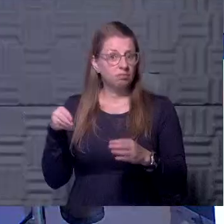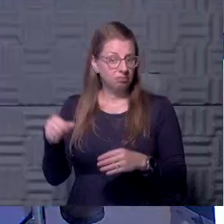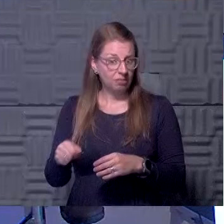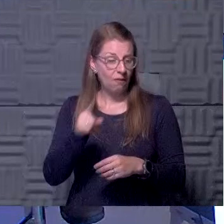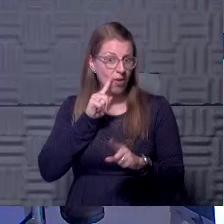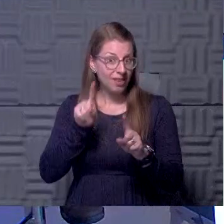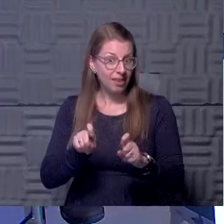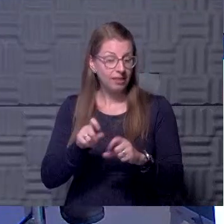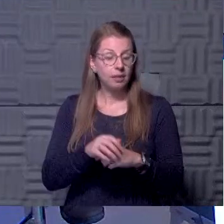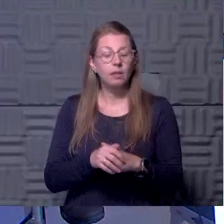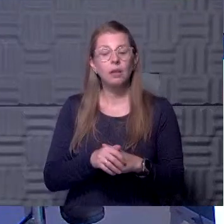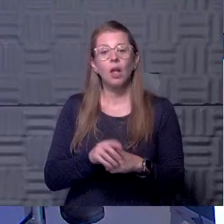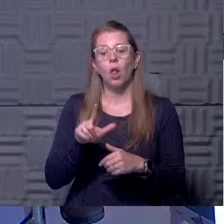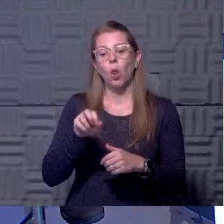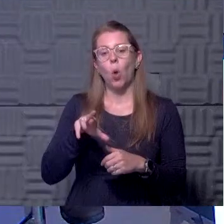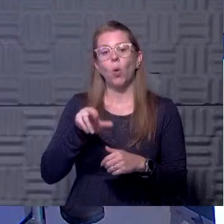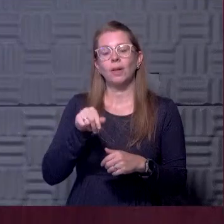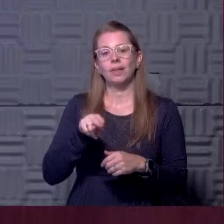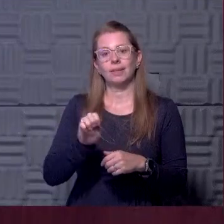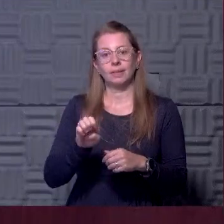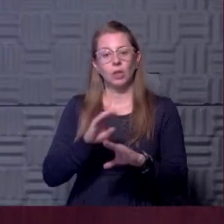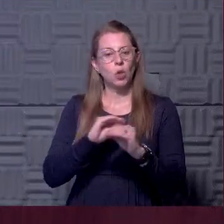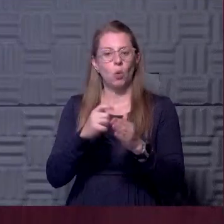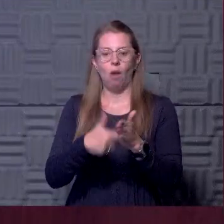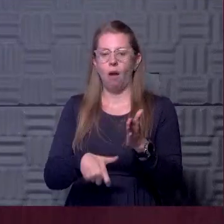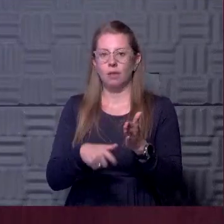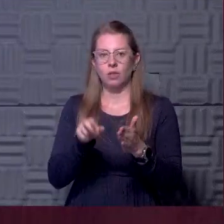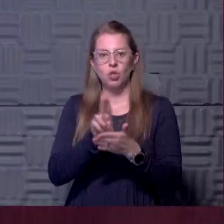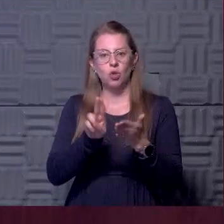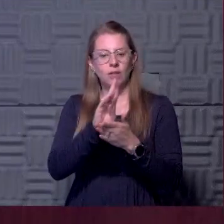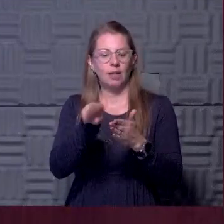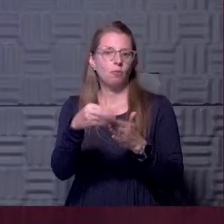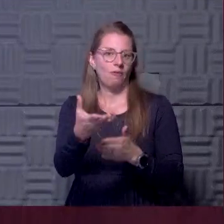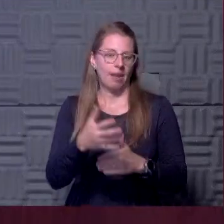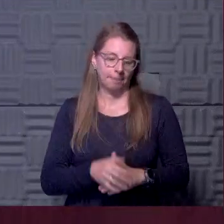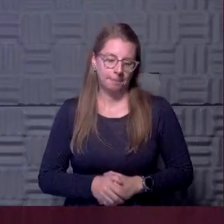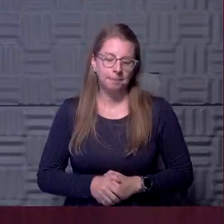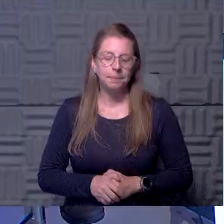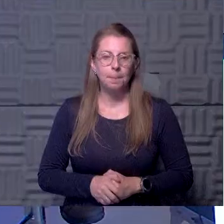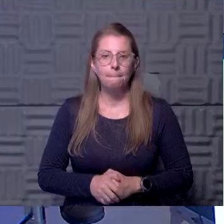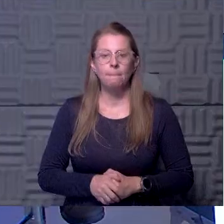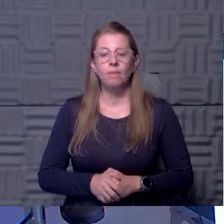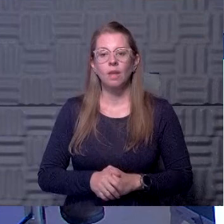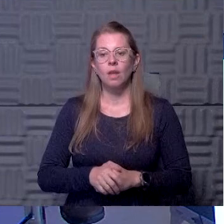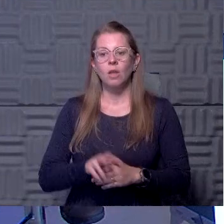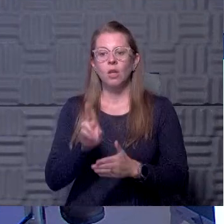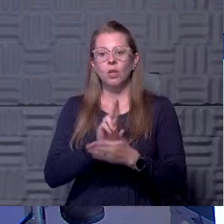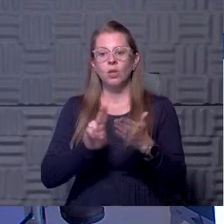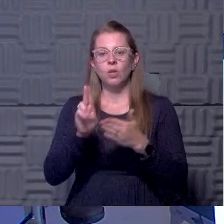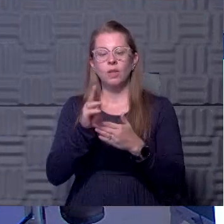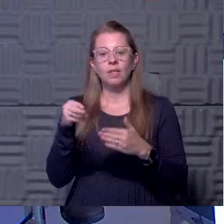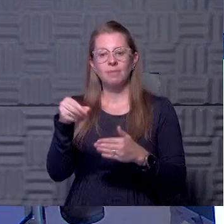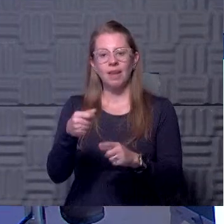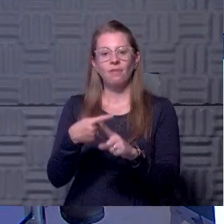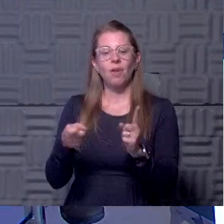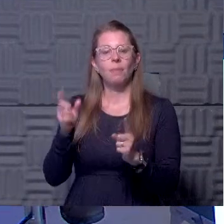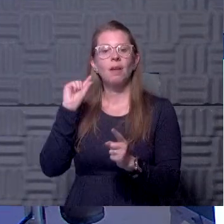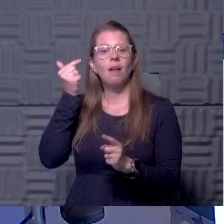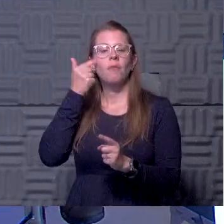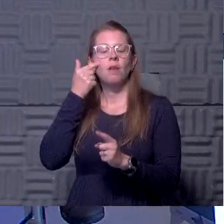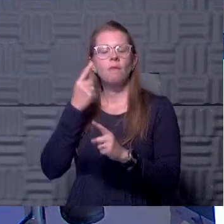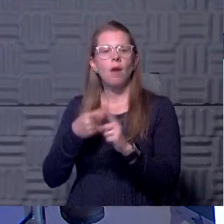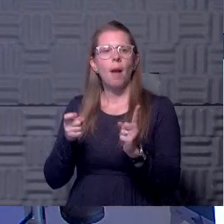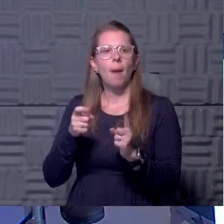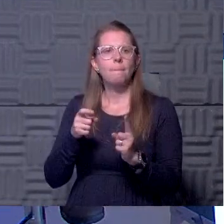Uh, the testing that's going on in Lawrence is provided for at no cost by the university. And the university has funding from the government as part of the, the, um,